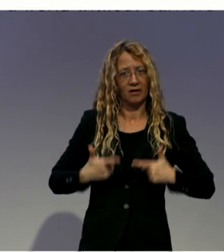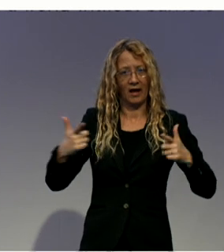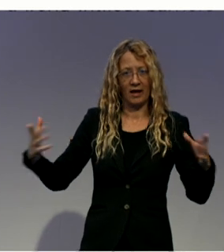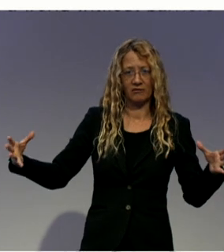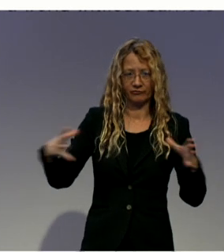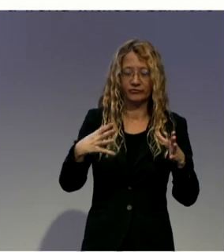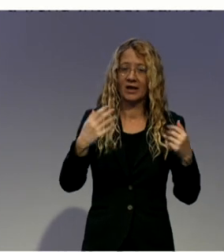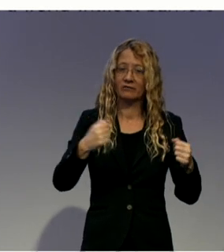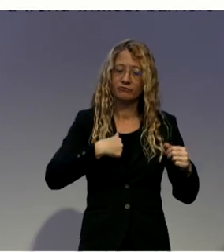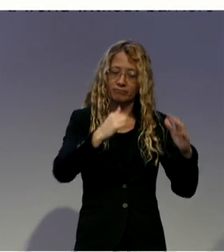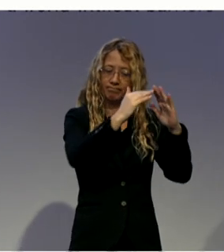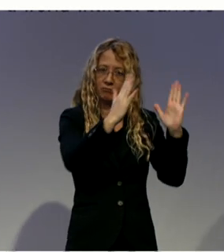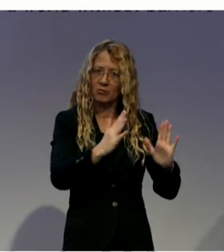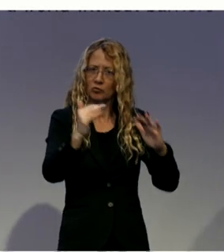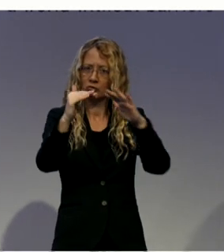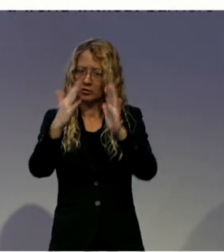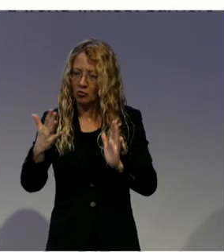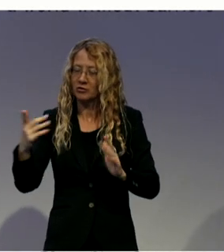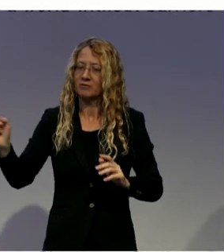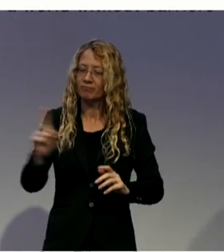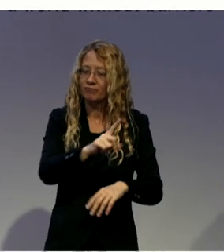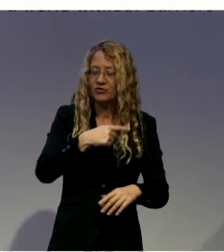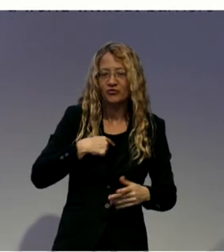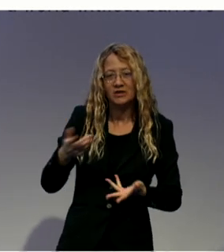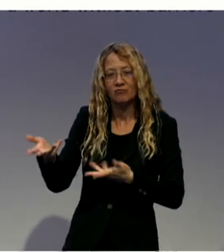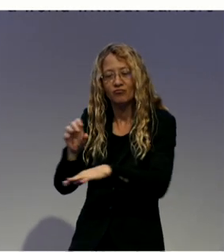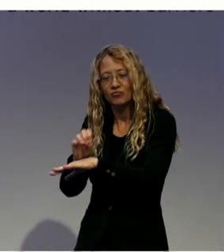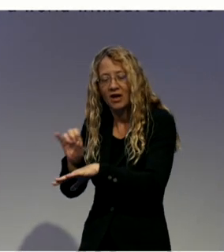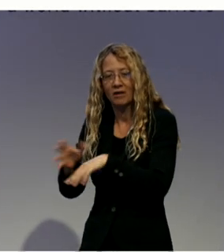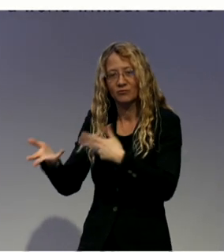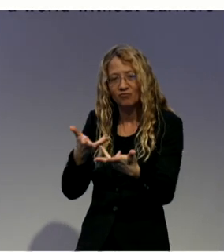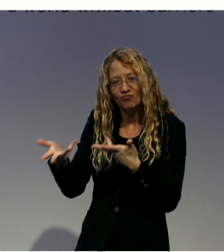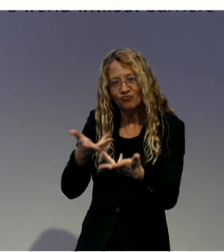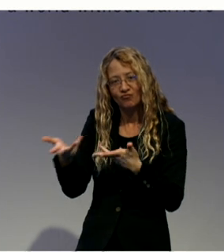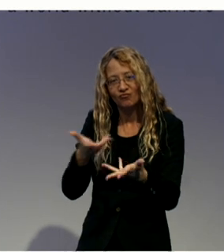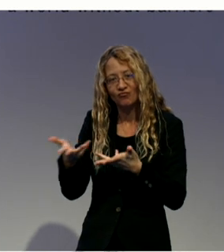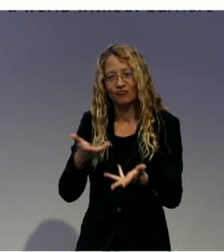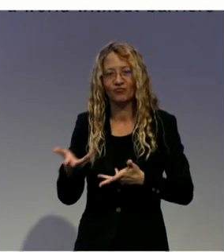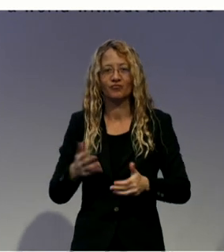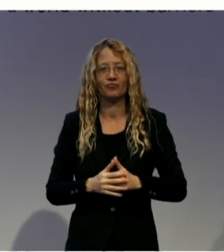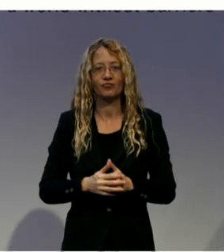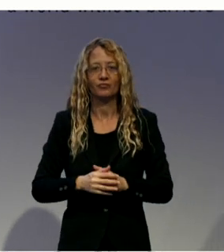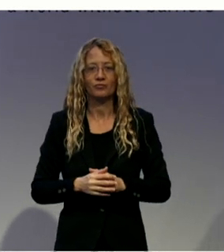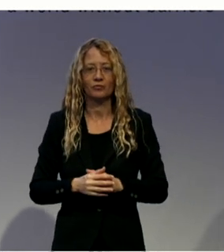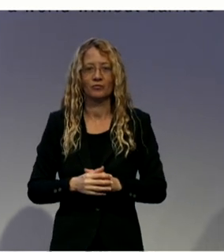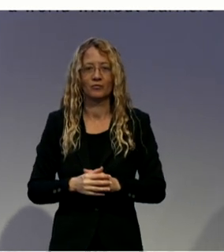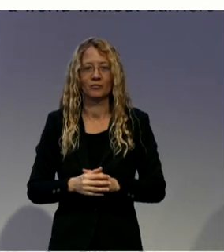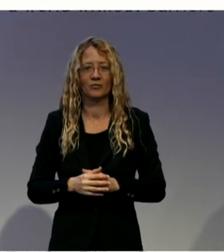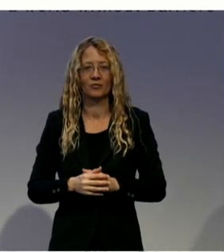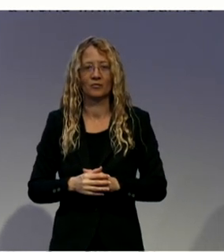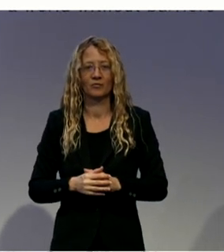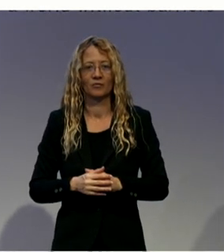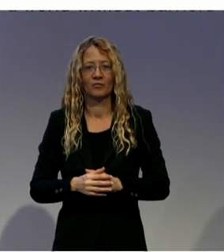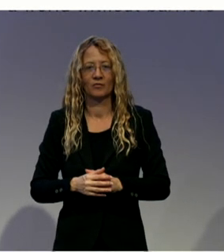maybe a report in the main newspaper in our region faced doctors using bikes to